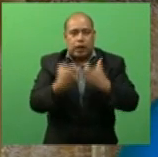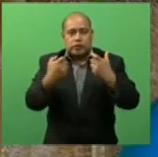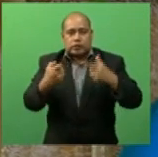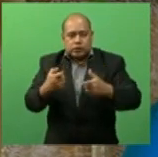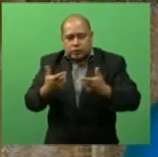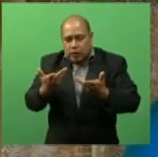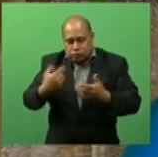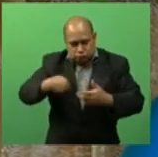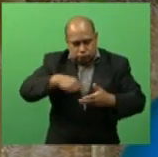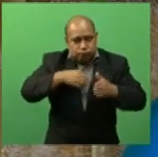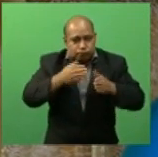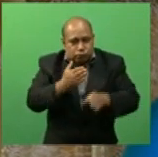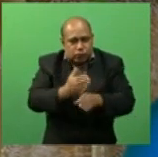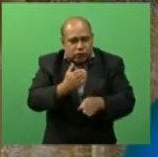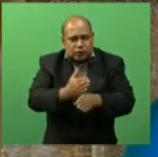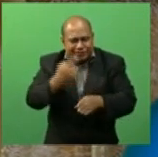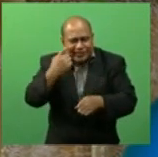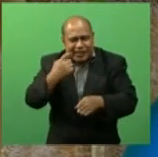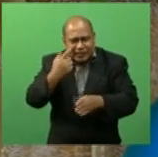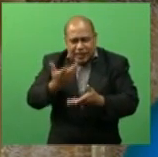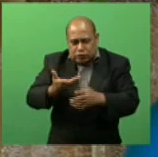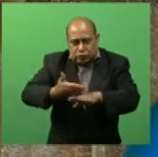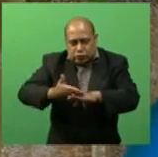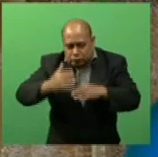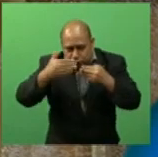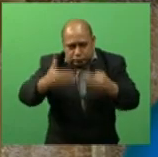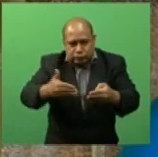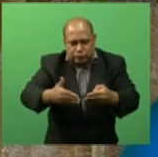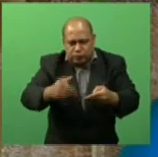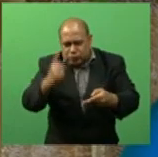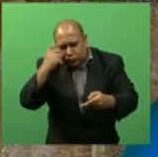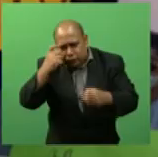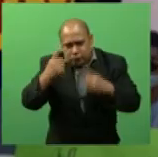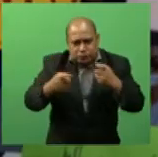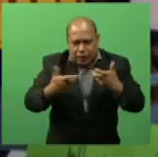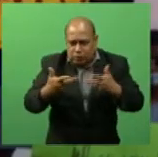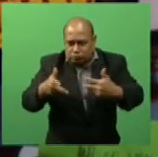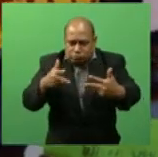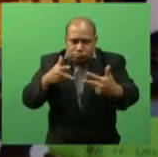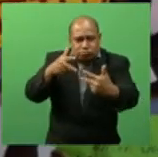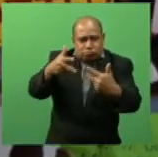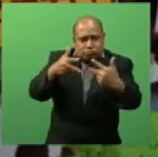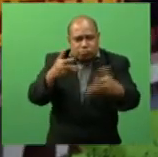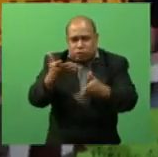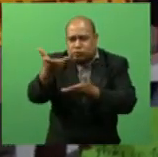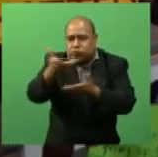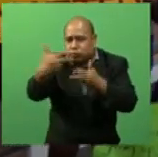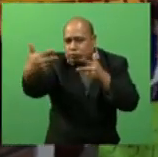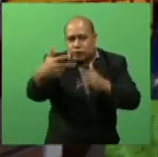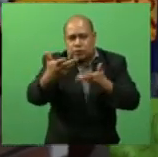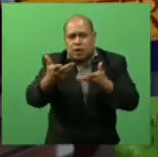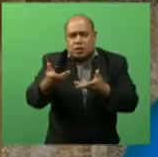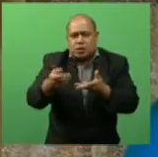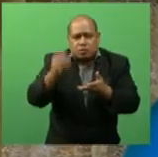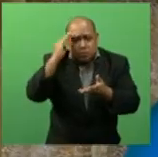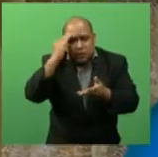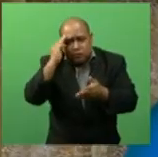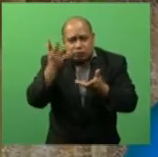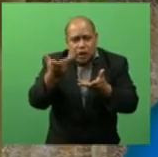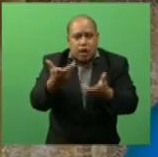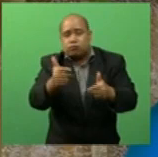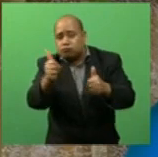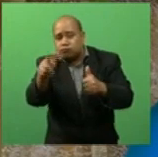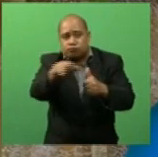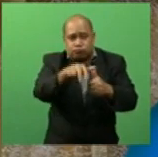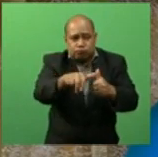innovative methods such as social media platforms to discuss mental health and suicide although there is a limited number